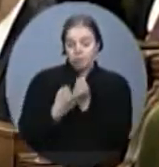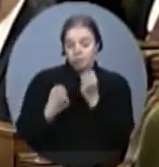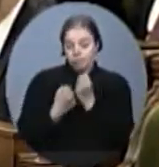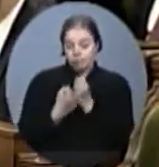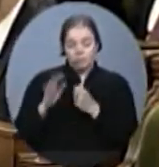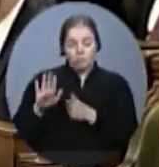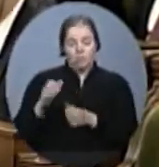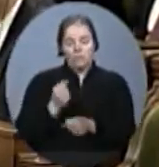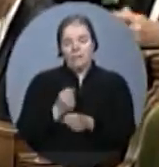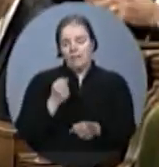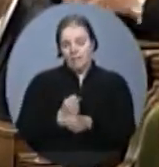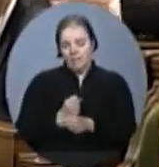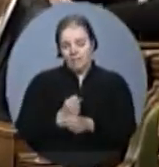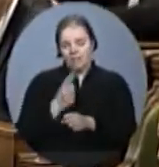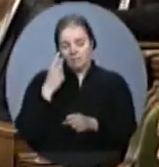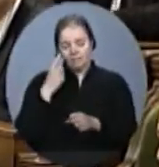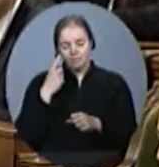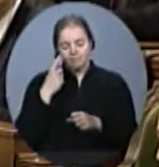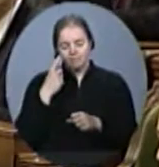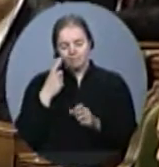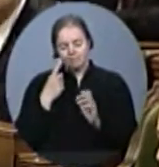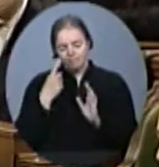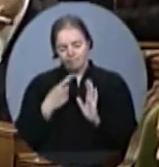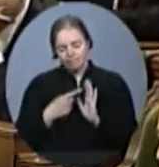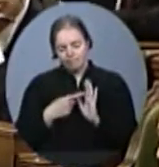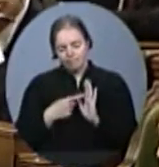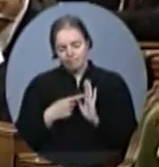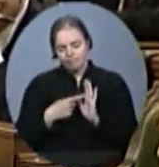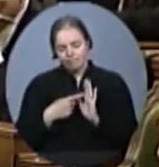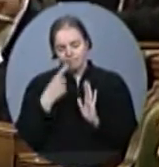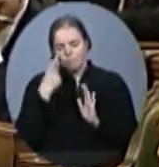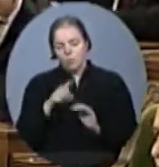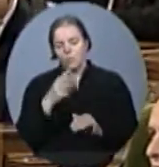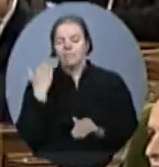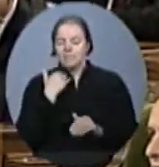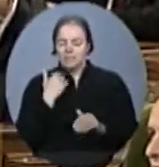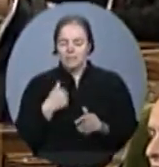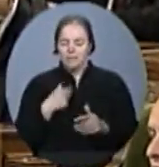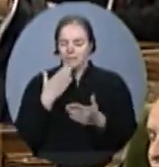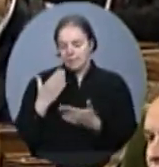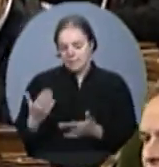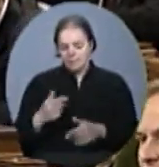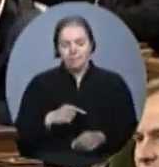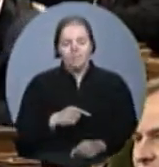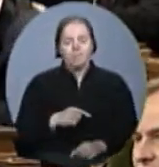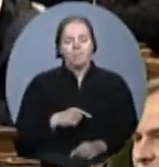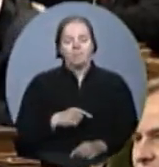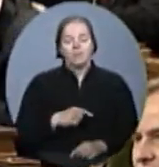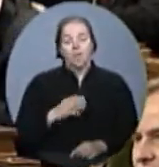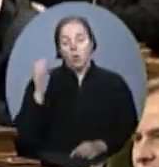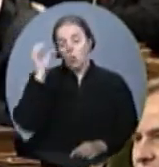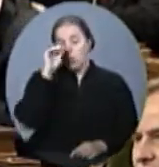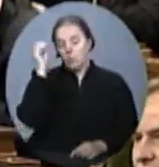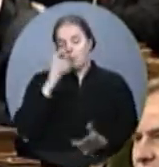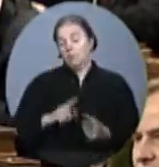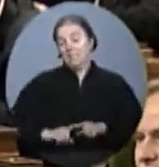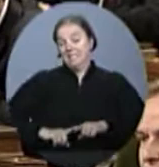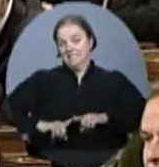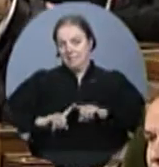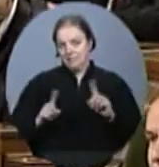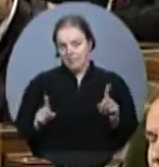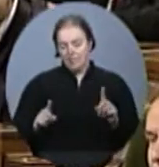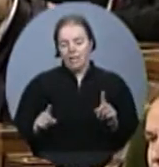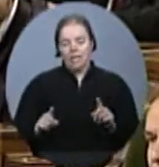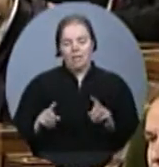of victims. Mr. Speaker, we acknowledge that we have a fundamental difference of opinion compared to the Liberal Party and the member from